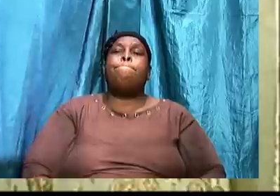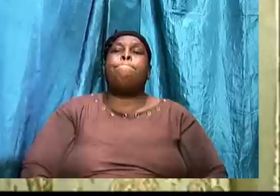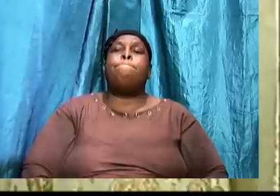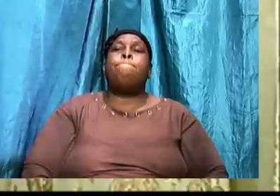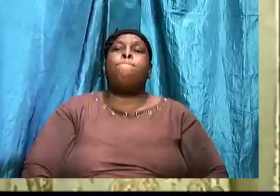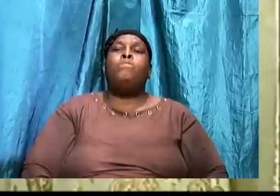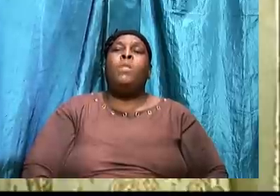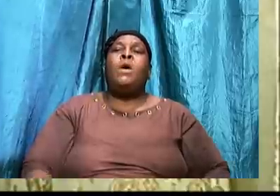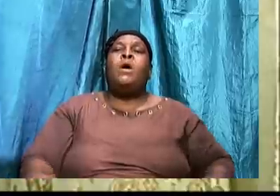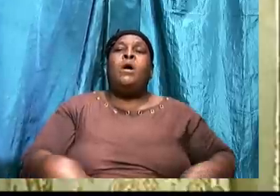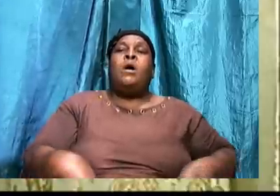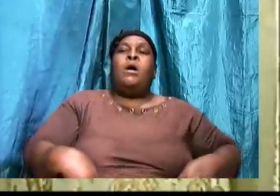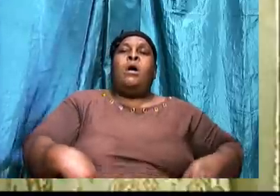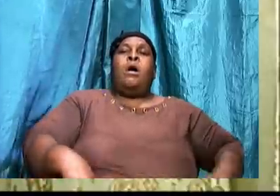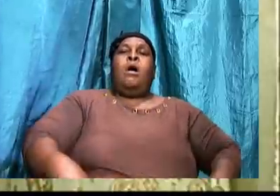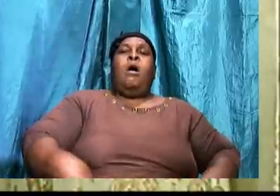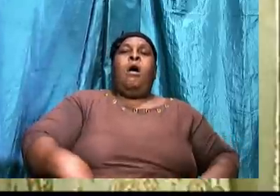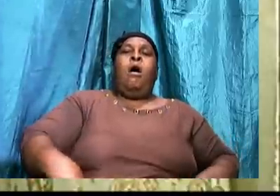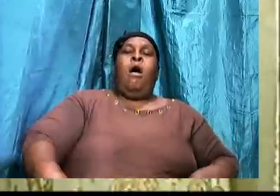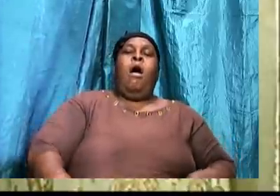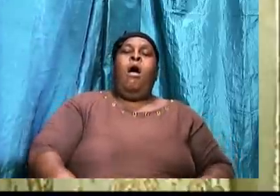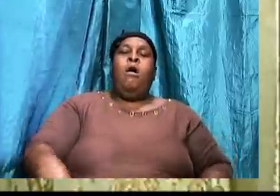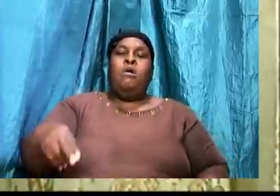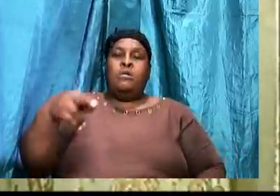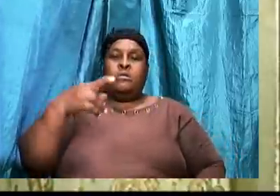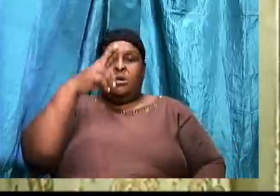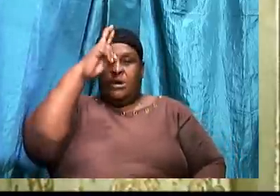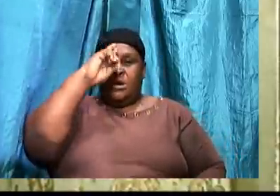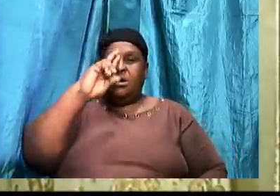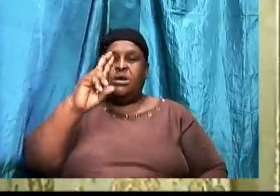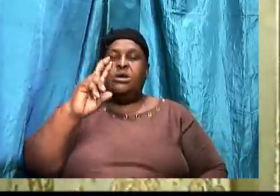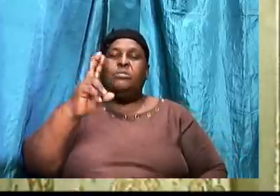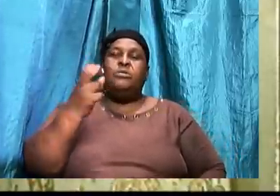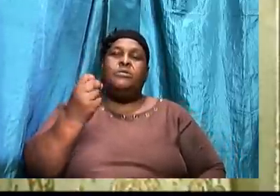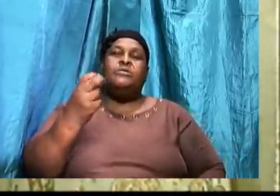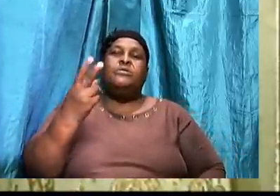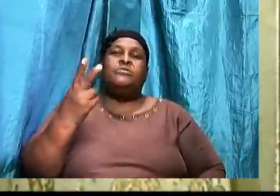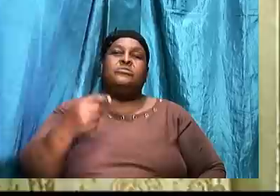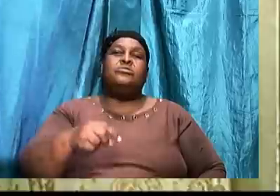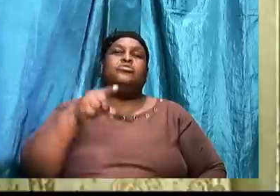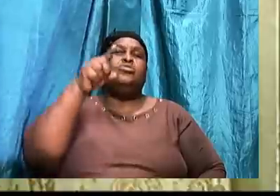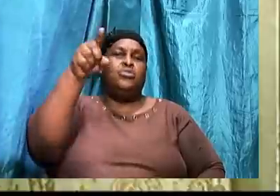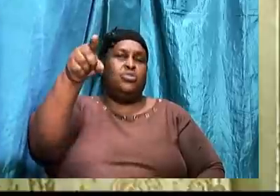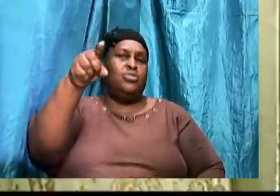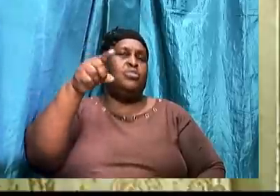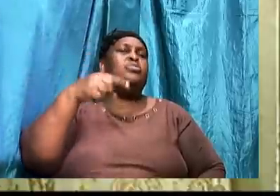Let us find in our Bibles. Hebrews 13. Verses 17. Do we know.